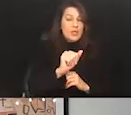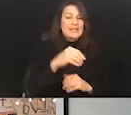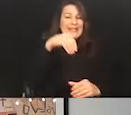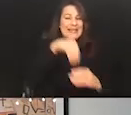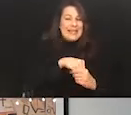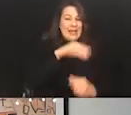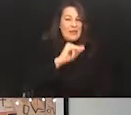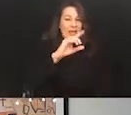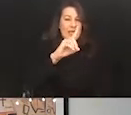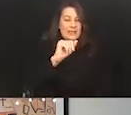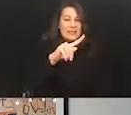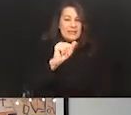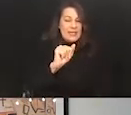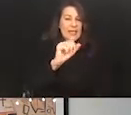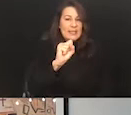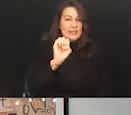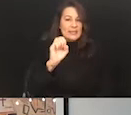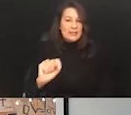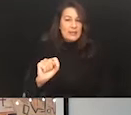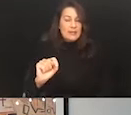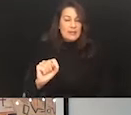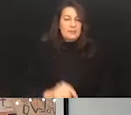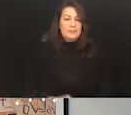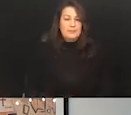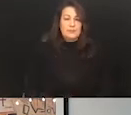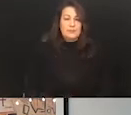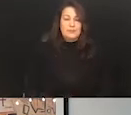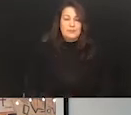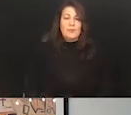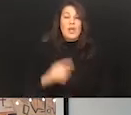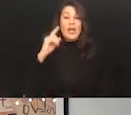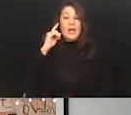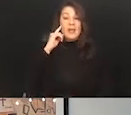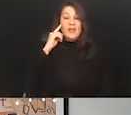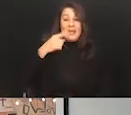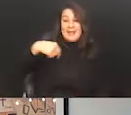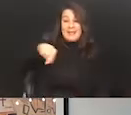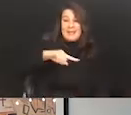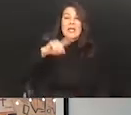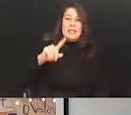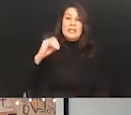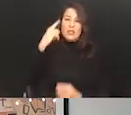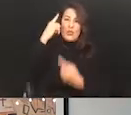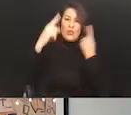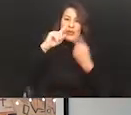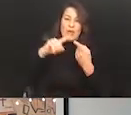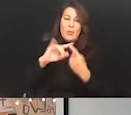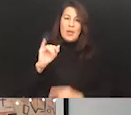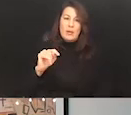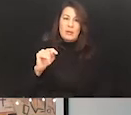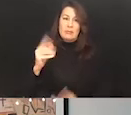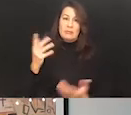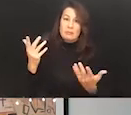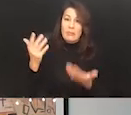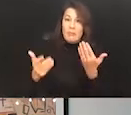set? And, you know, I'm thinking this whole field needs to be thinking about this and saying, well, maybe some of the